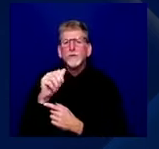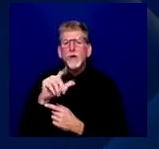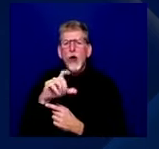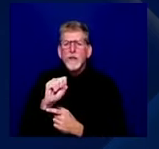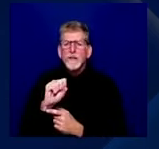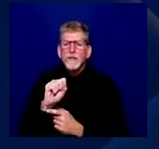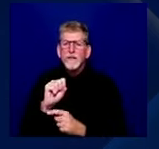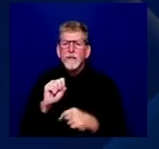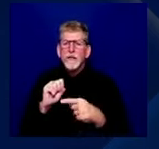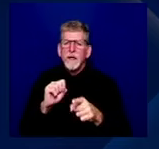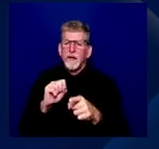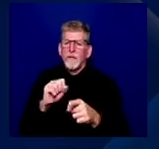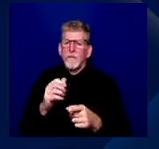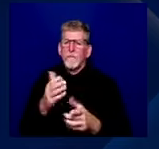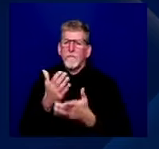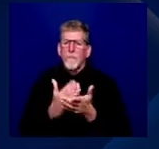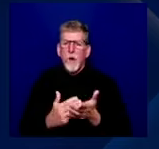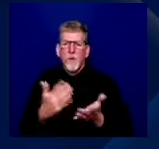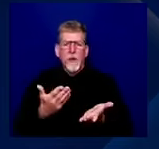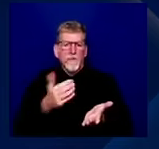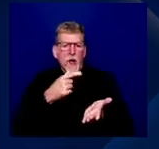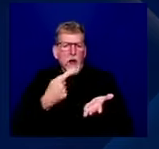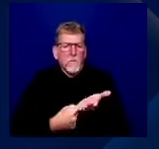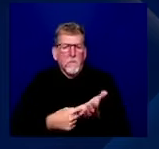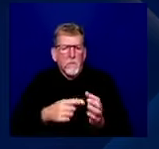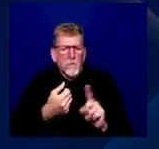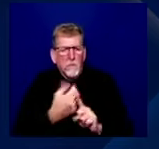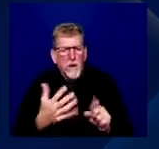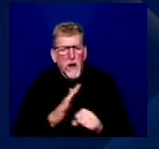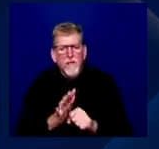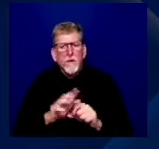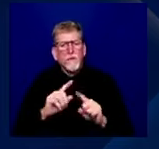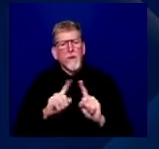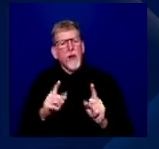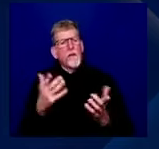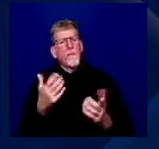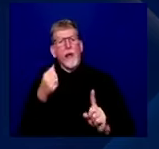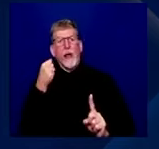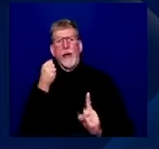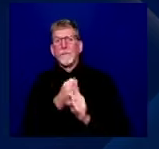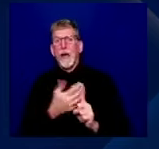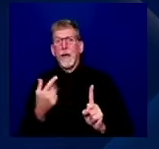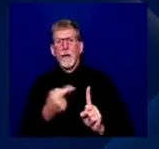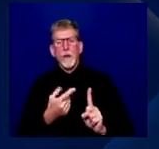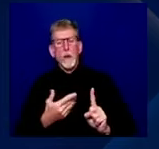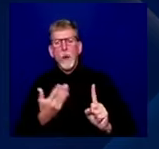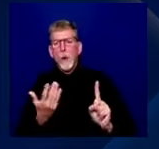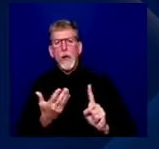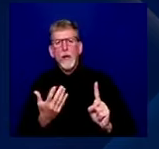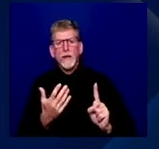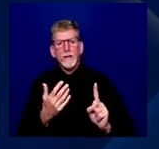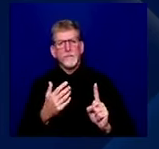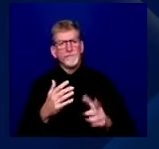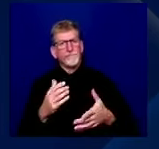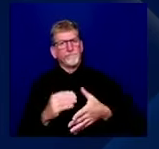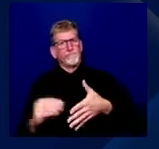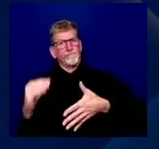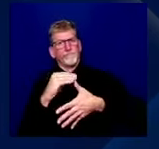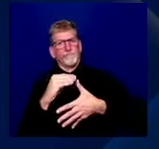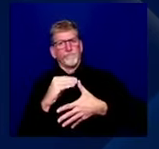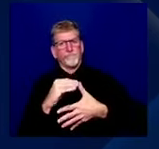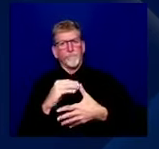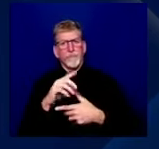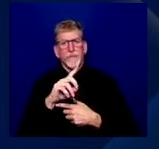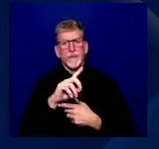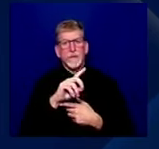what is the impact of not just, we center ourselves on Kira and the women that we've lost, but we